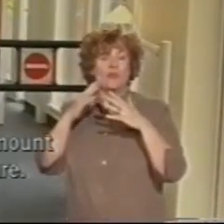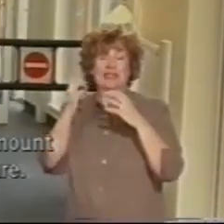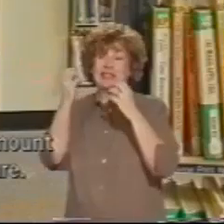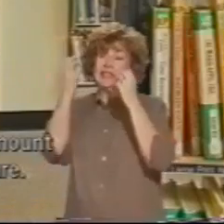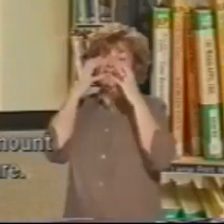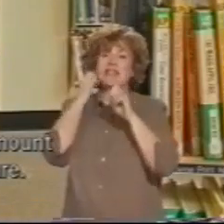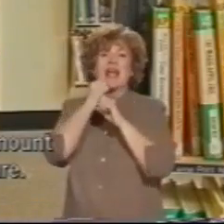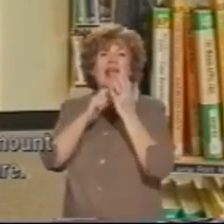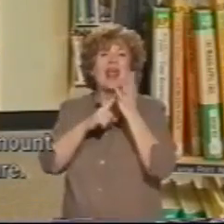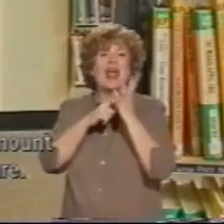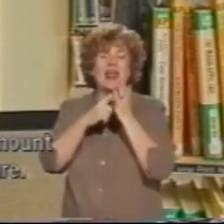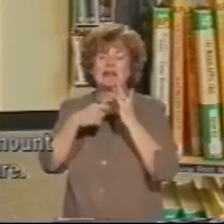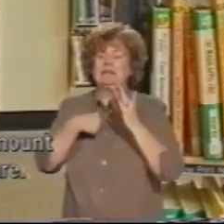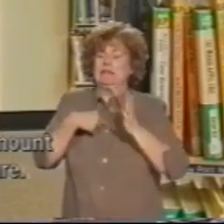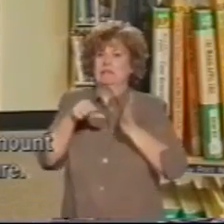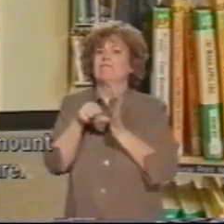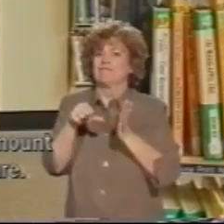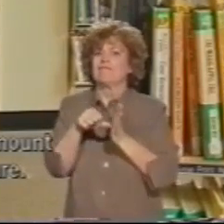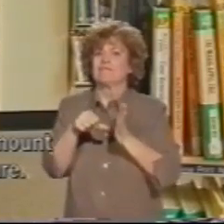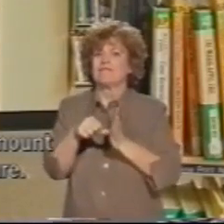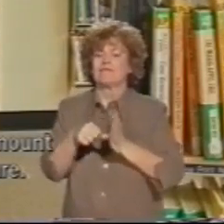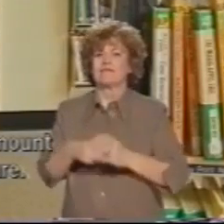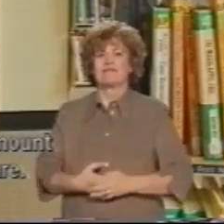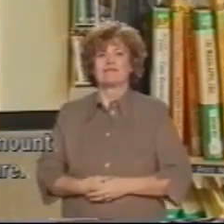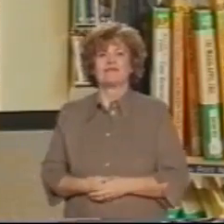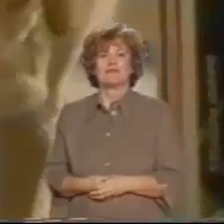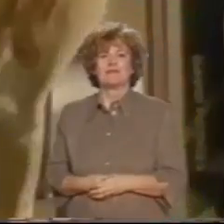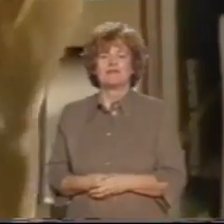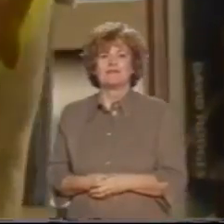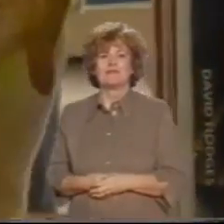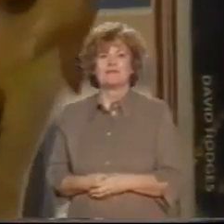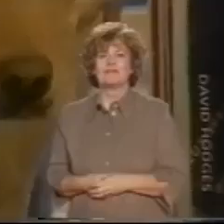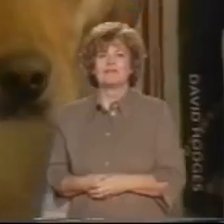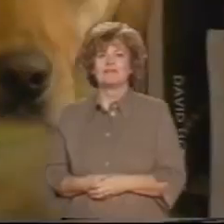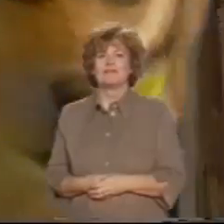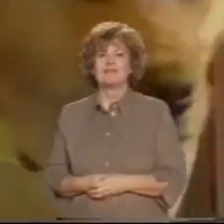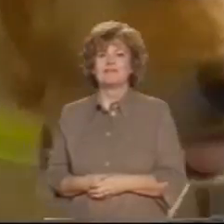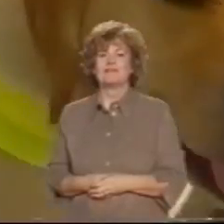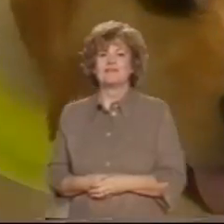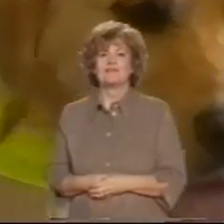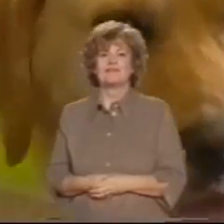enormous amount of problem with the glare. Hi.